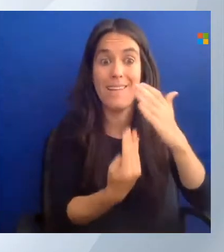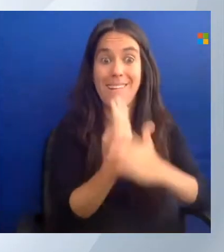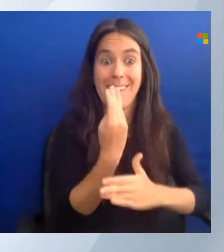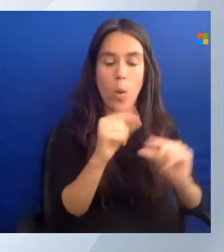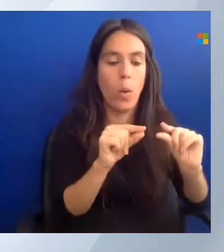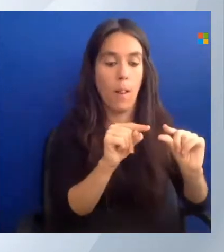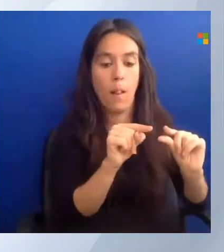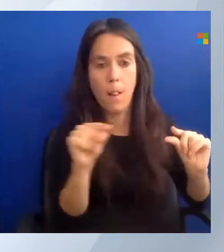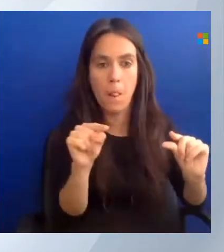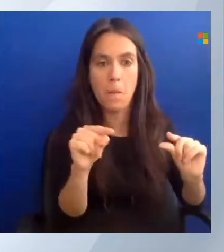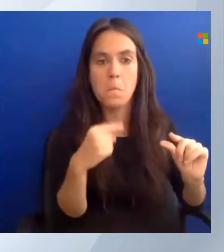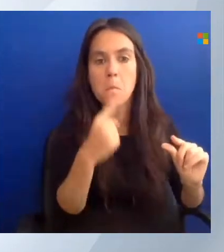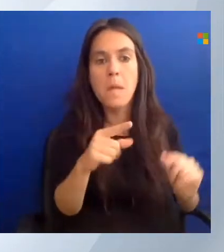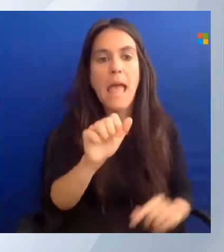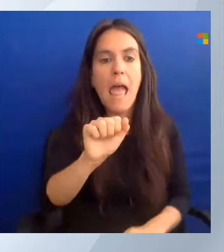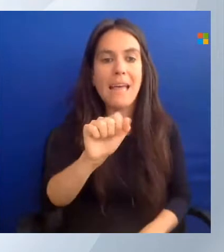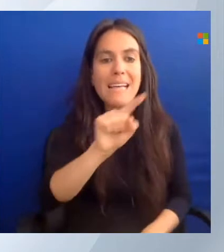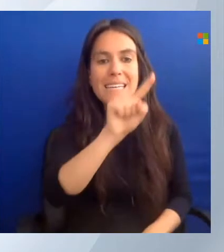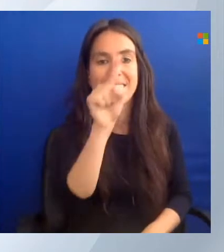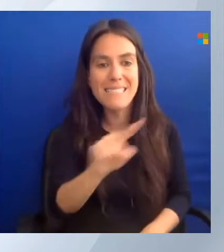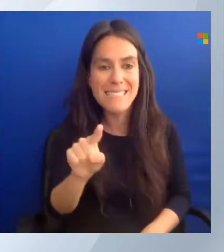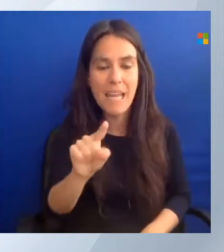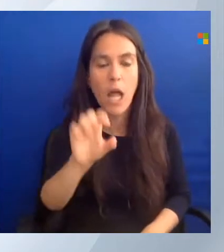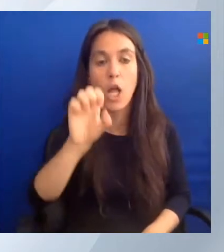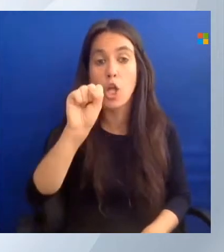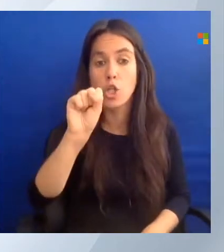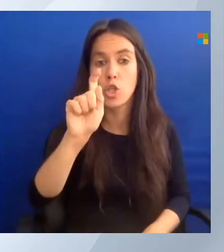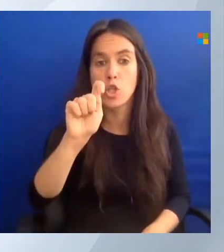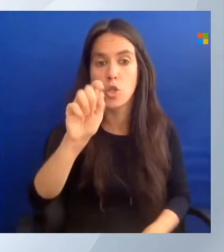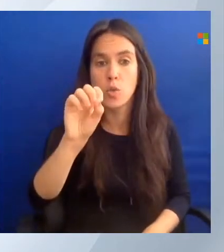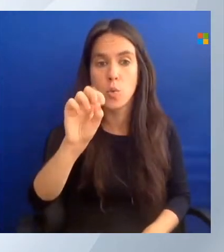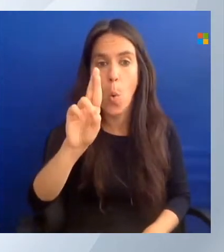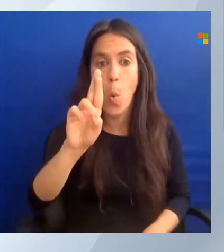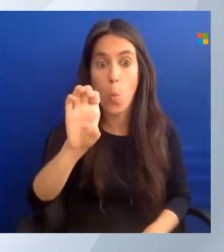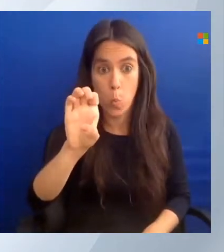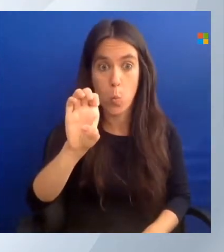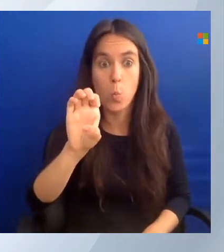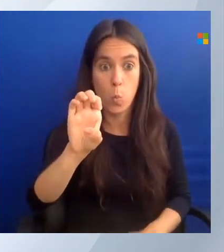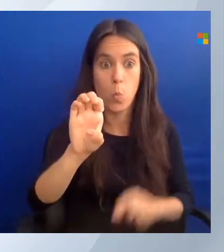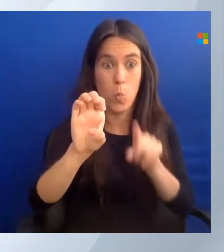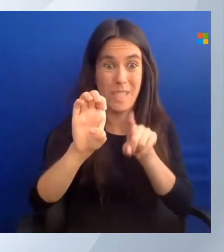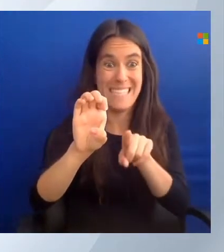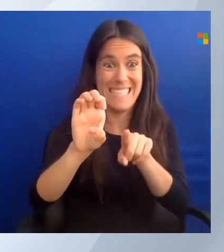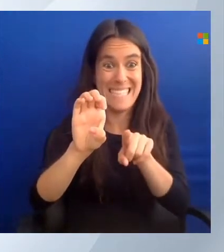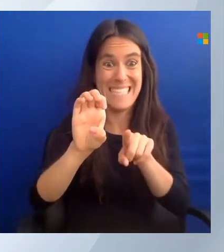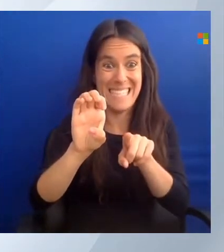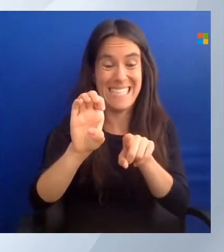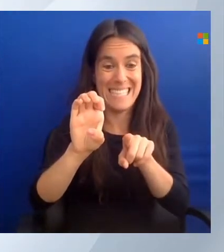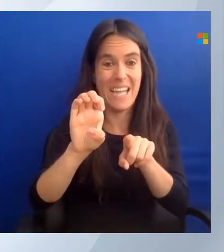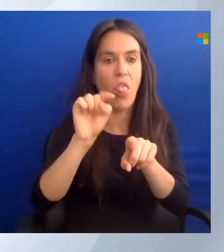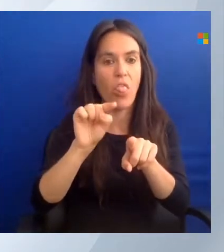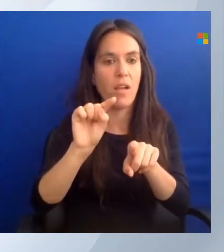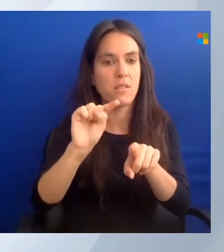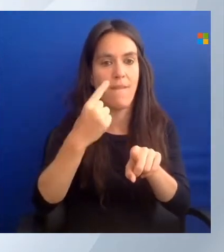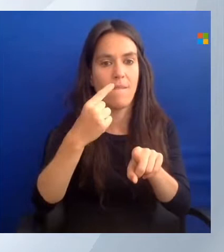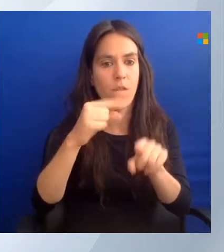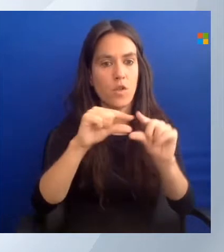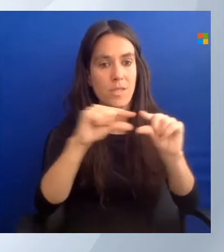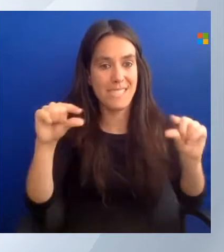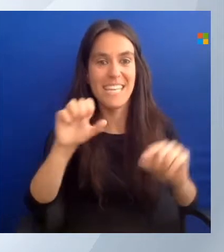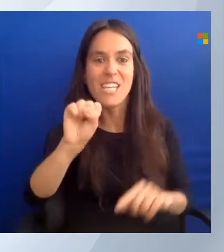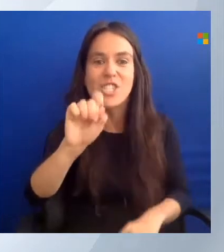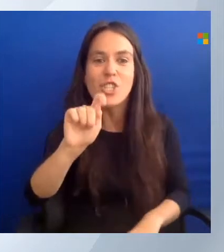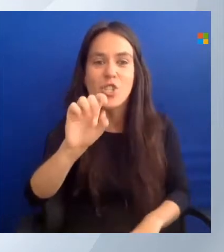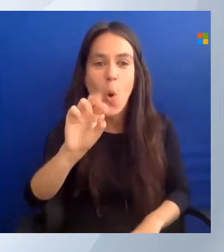AZStore. And I'm going to tap complete from here. And the first thing I get is the storage account, which makes sense because